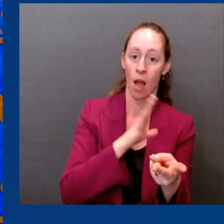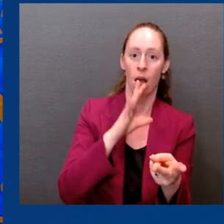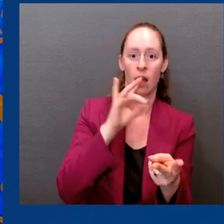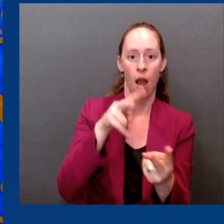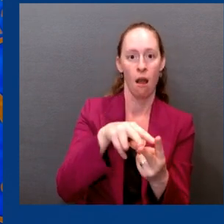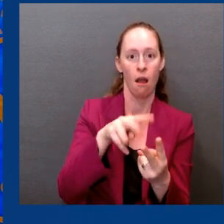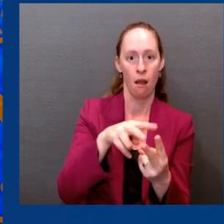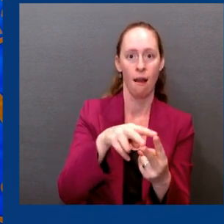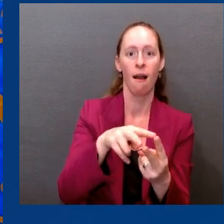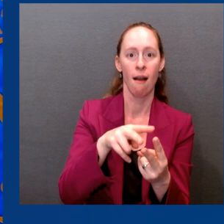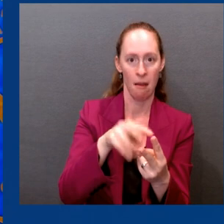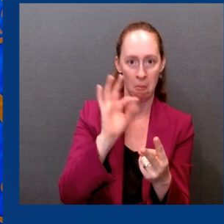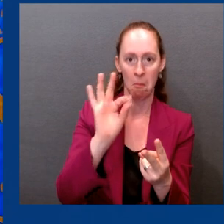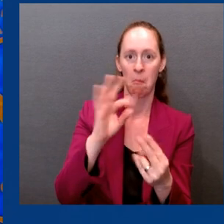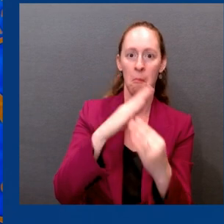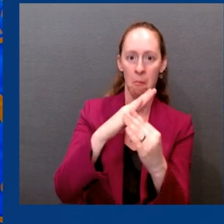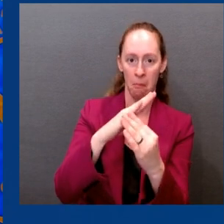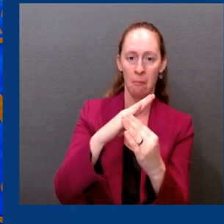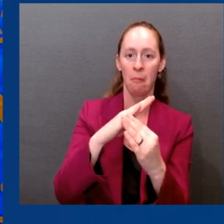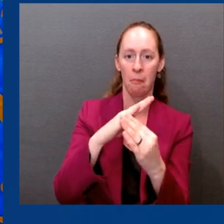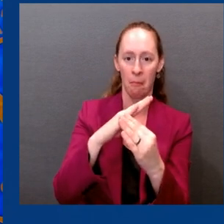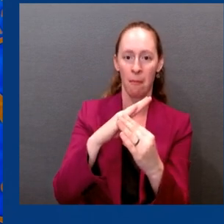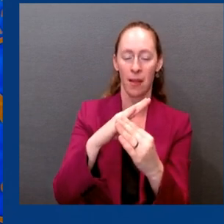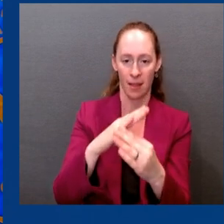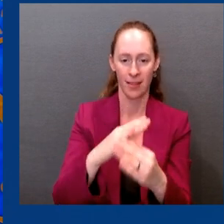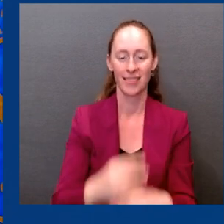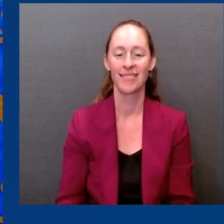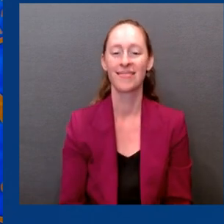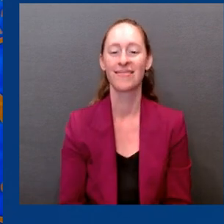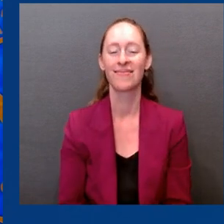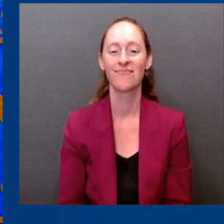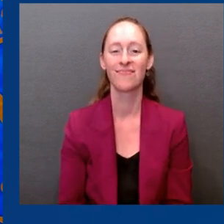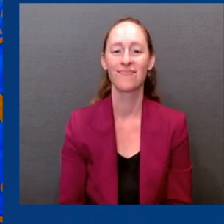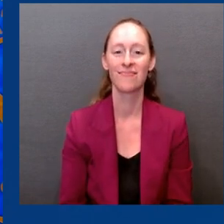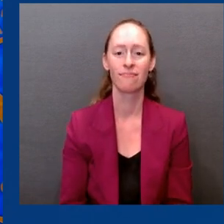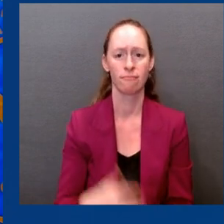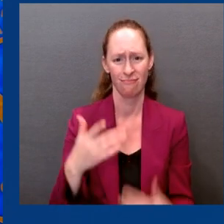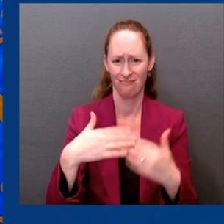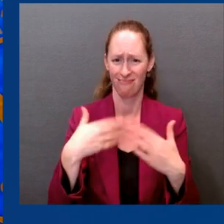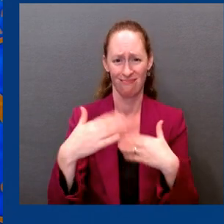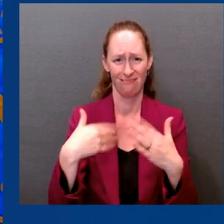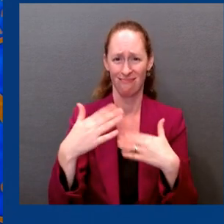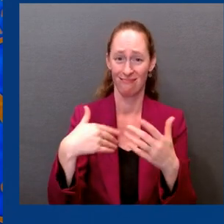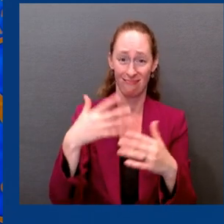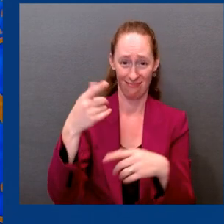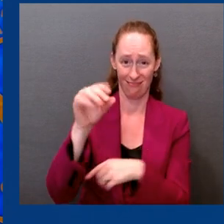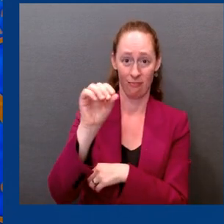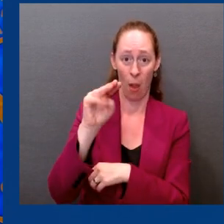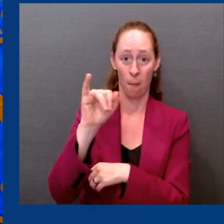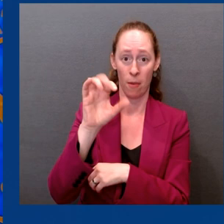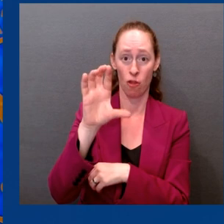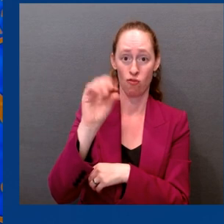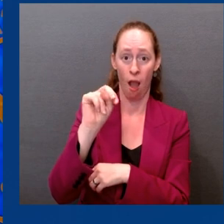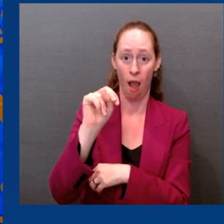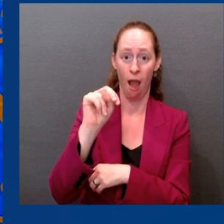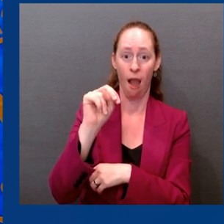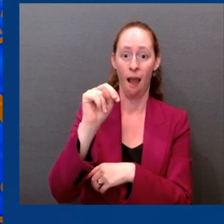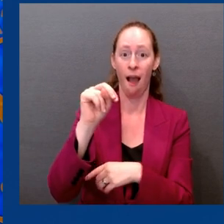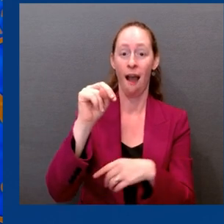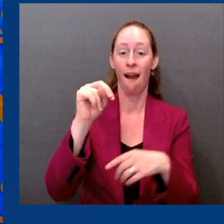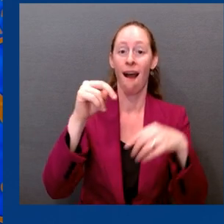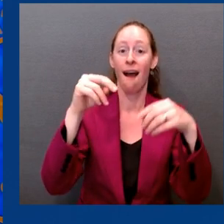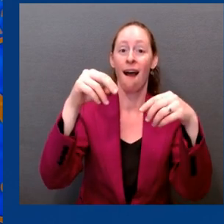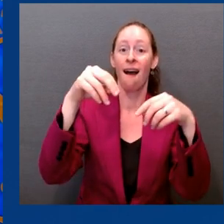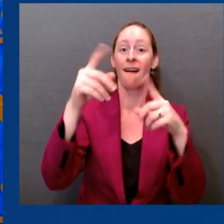different sublineages of Omicron. So again, you've got to put the wild card of a way out, out of left